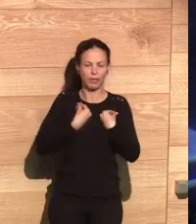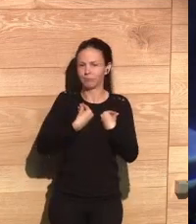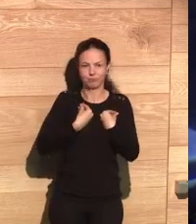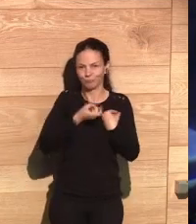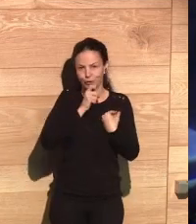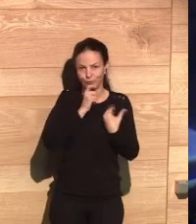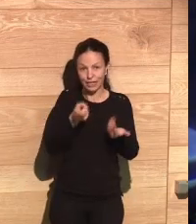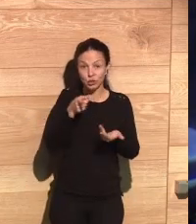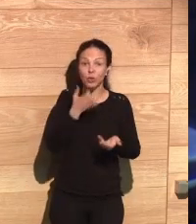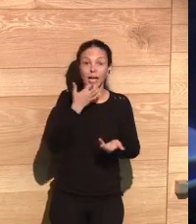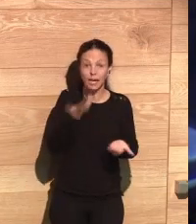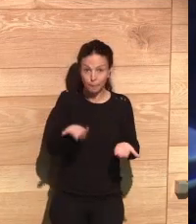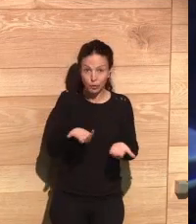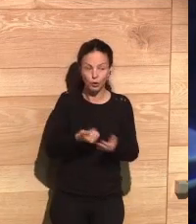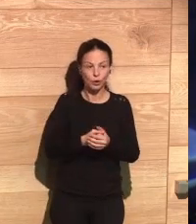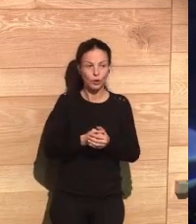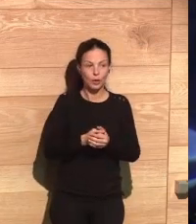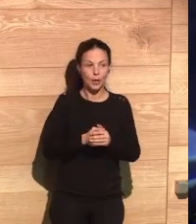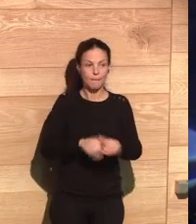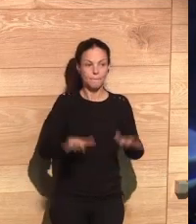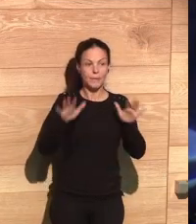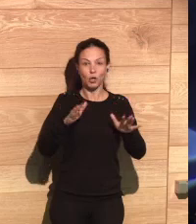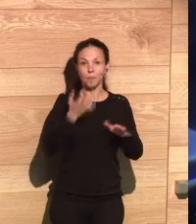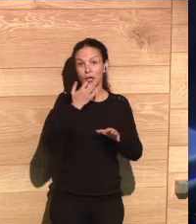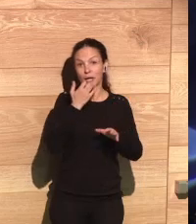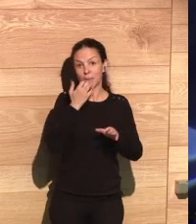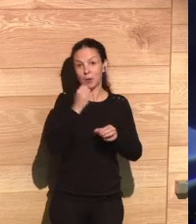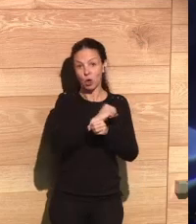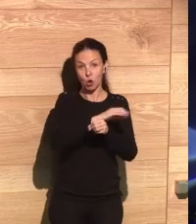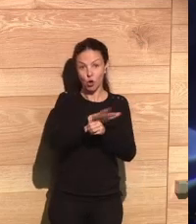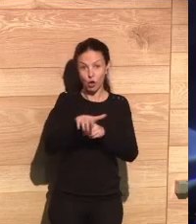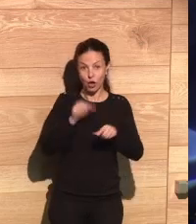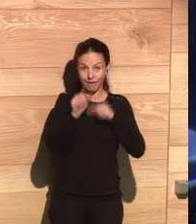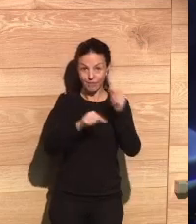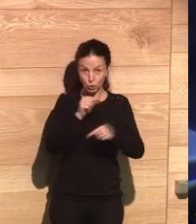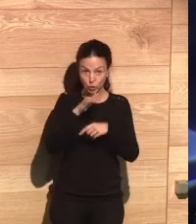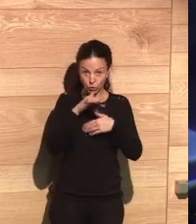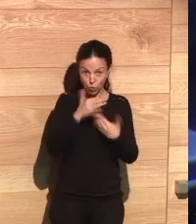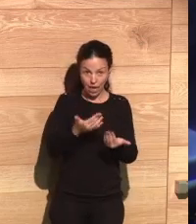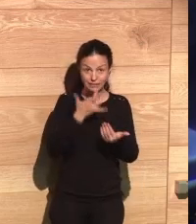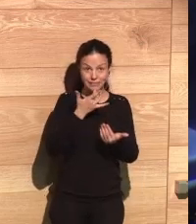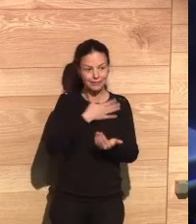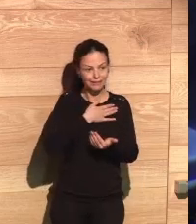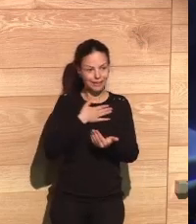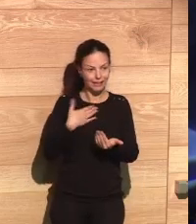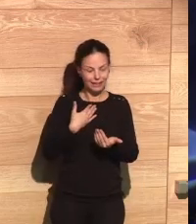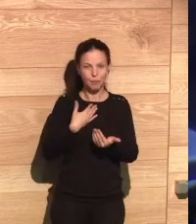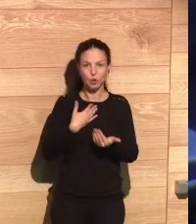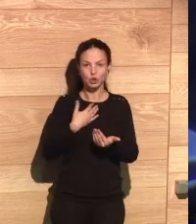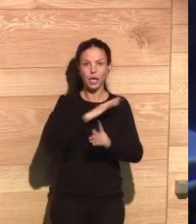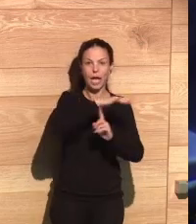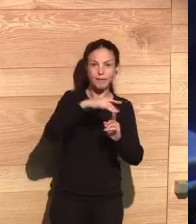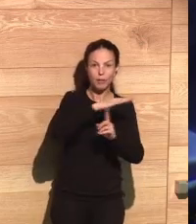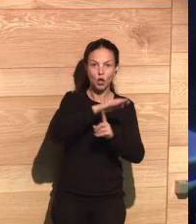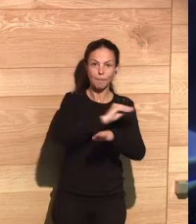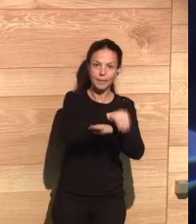would have been much more effective. And I think this is a very small example. But when we are dealing with the coronavirus, as we are